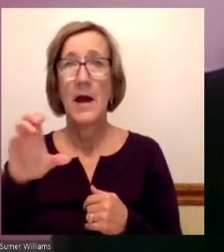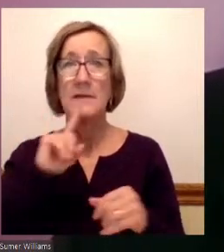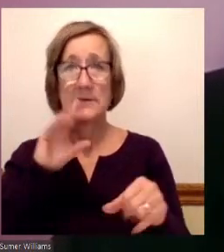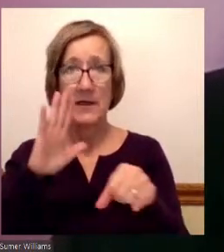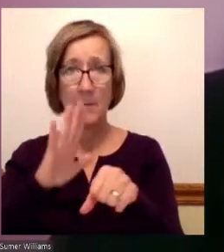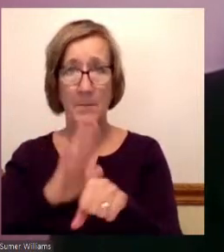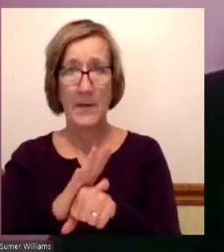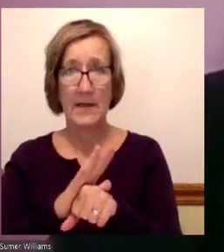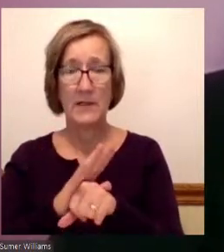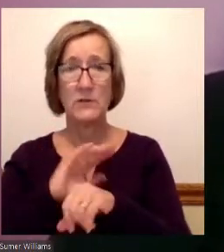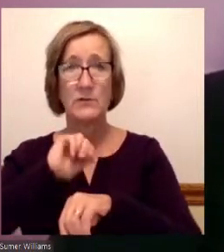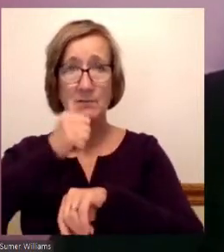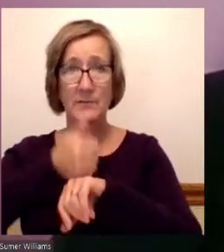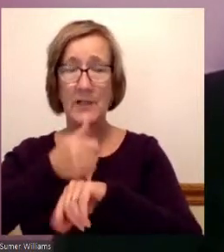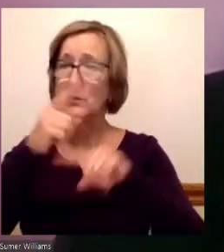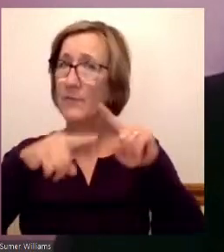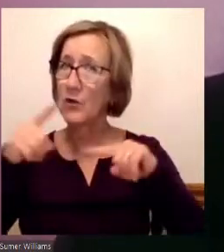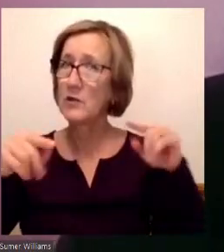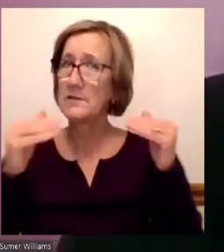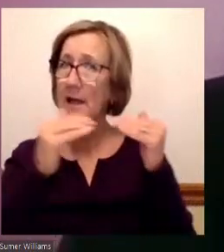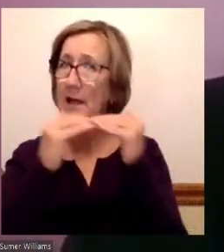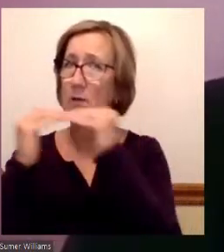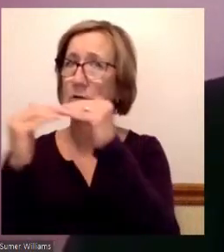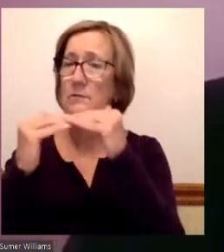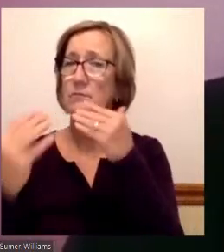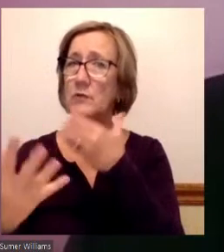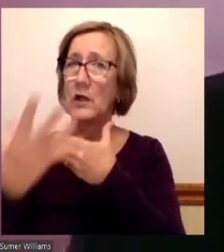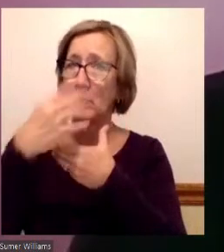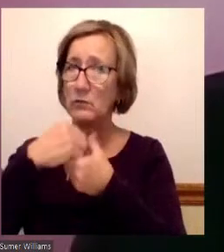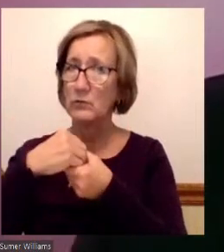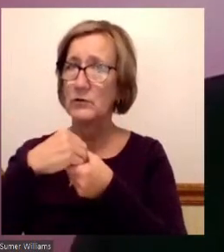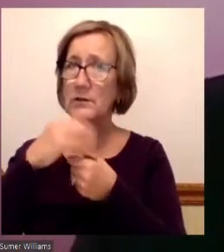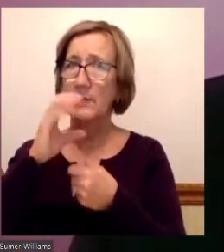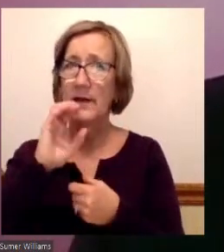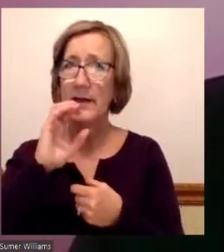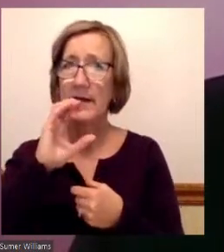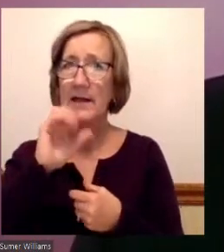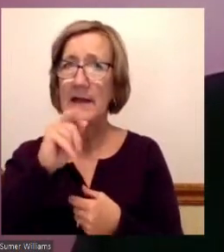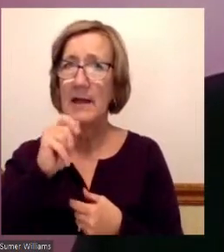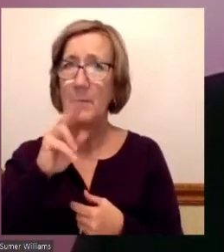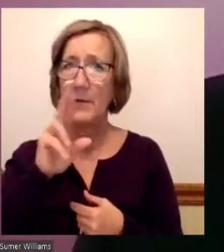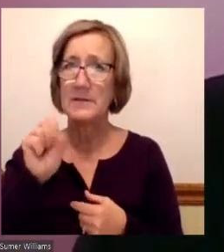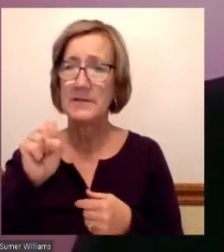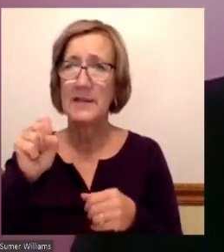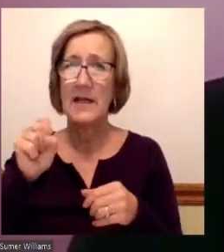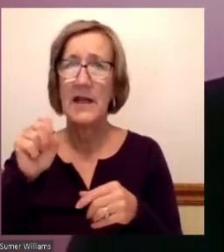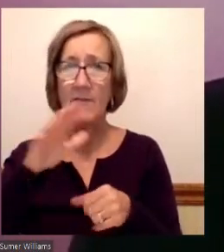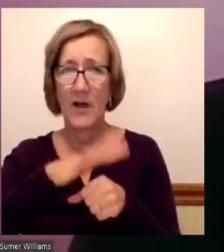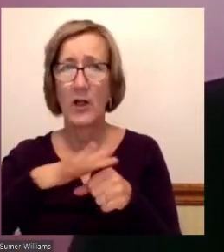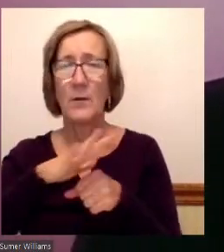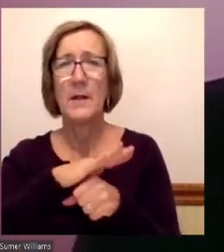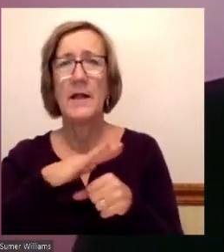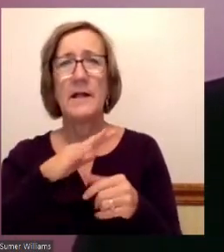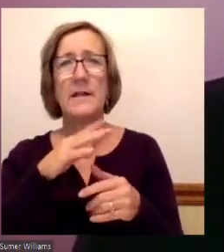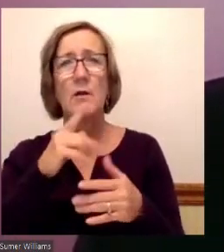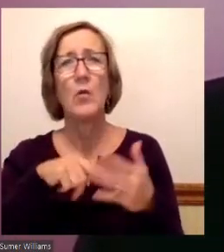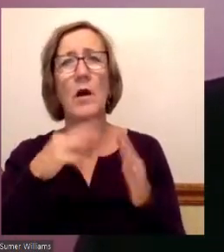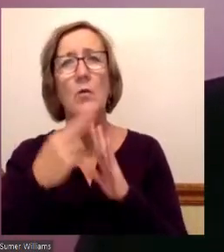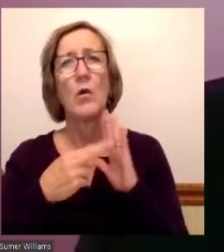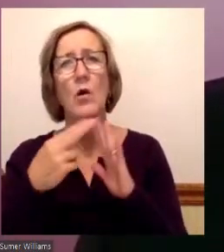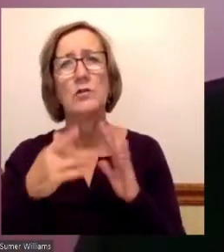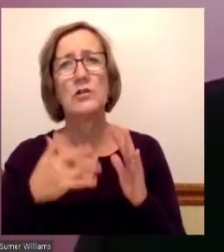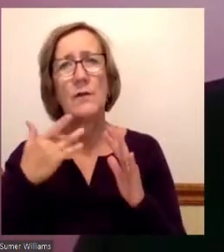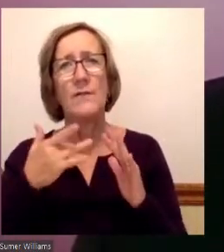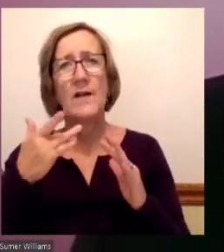creating a diverse, equitable, and inclusive campus environment. What role do you think diversity, equity, and inclusion plays in